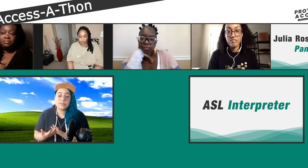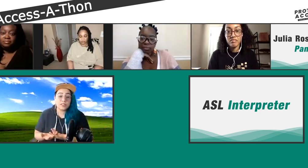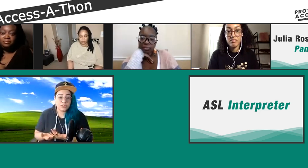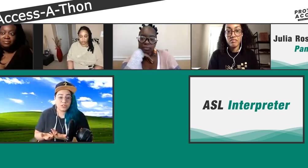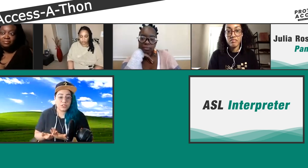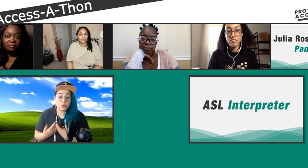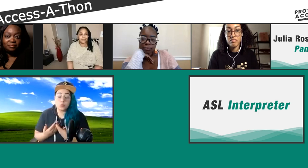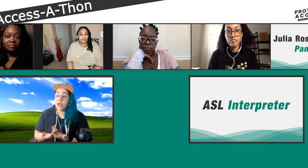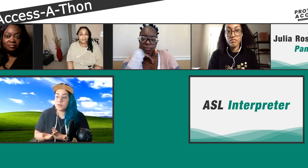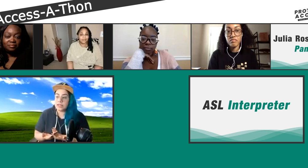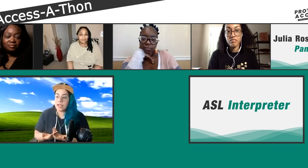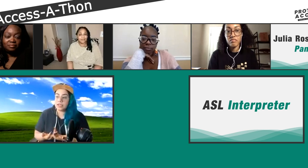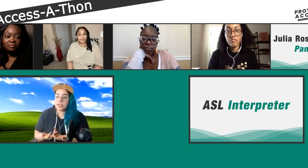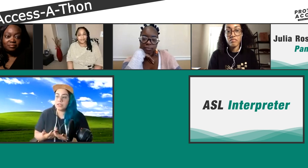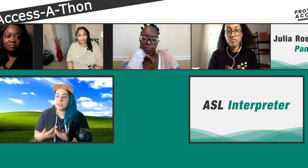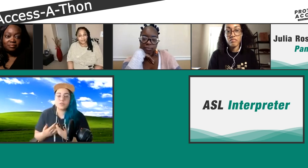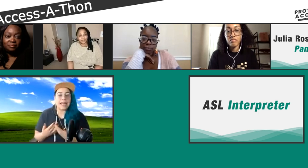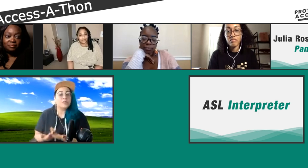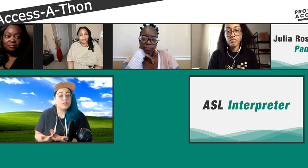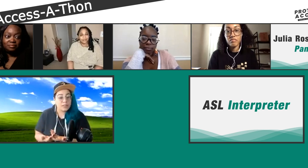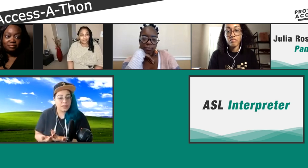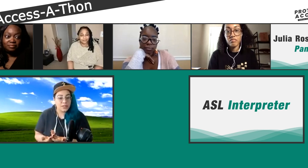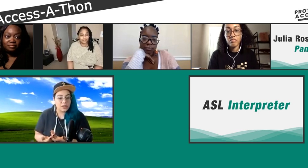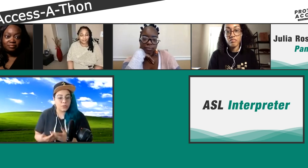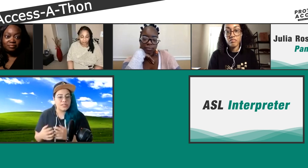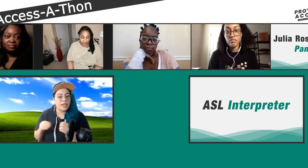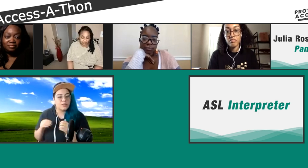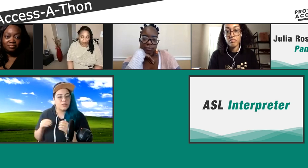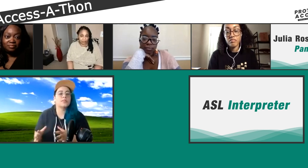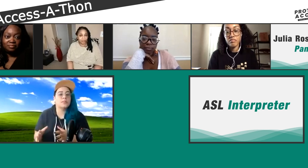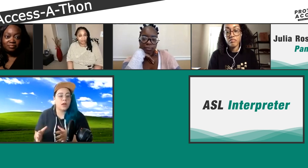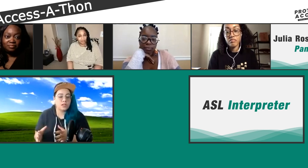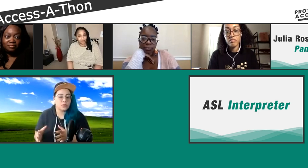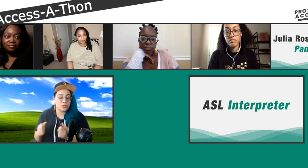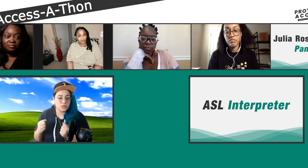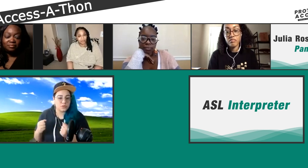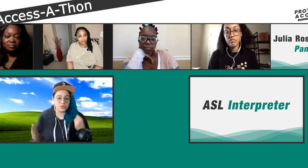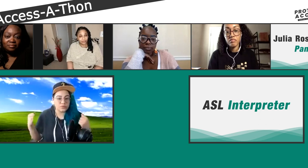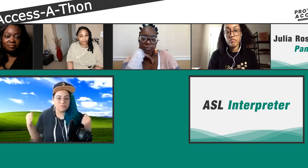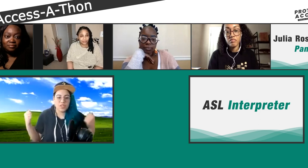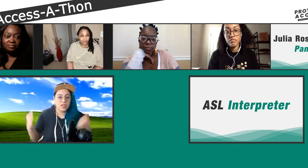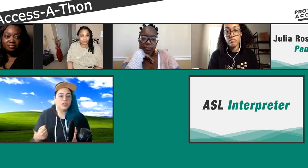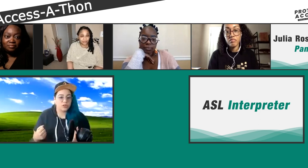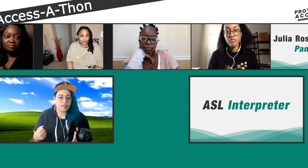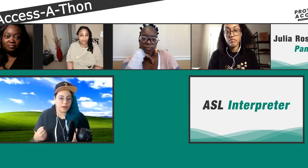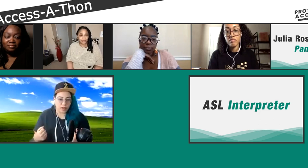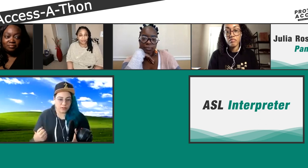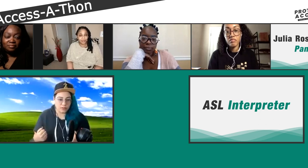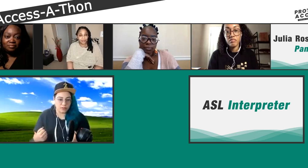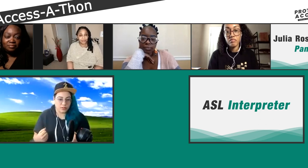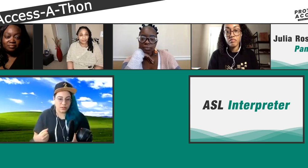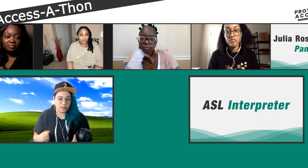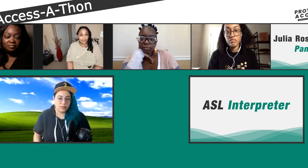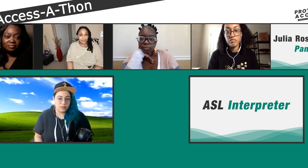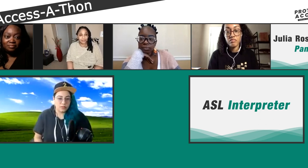concrete decision? Did you want to be an advocate? Did you sit out to be an advocate or was it kind of thrust upon you and you just sort of took that on?